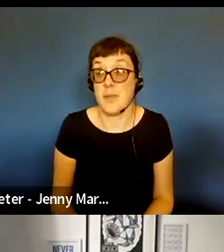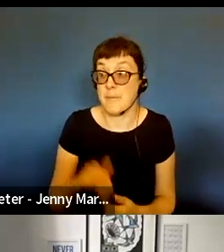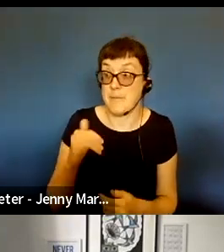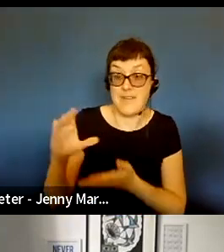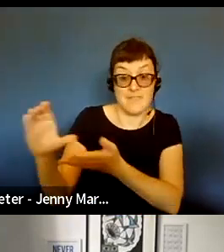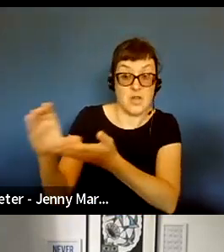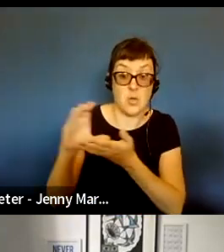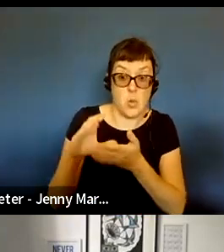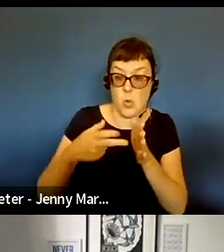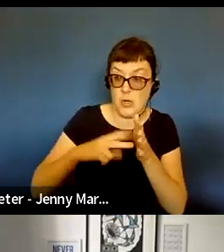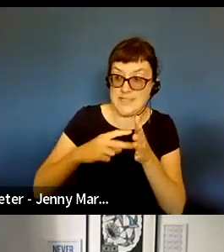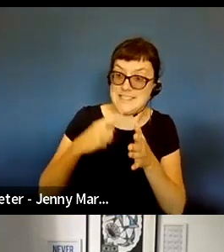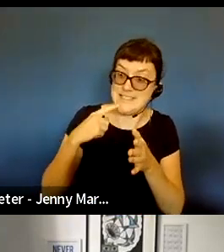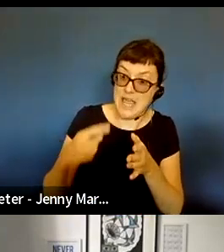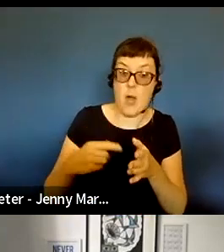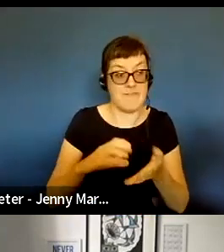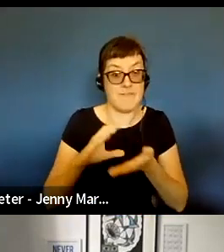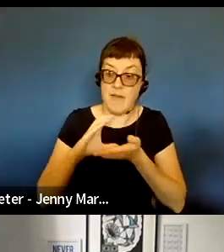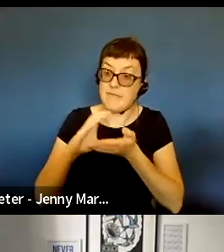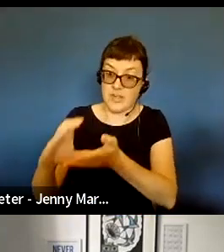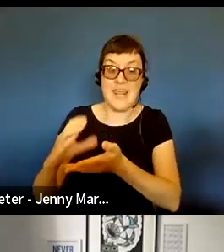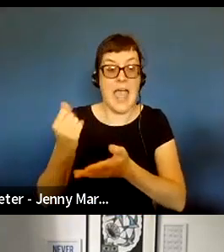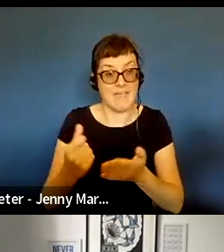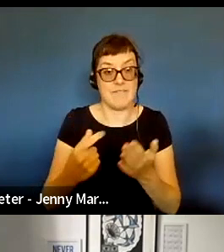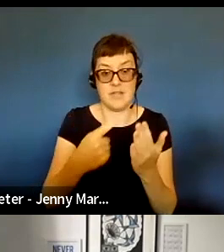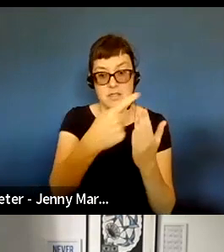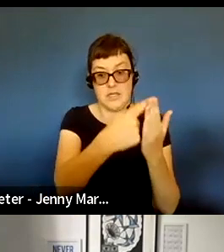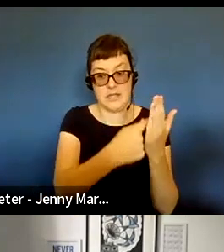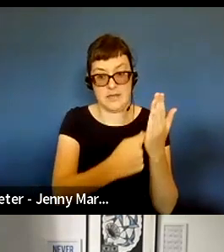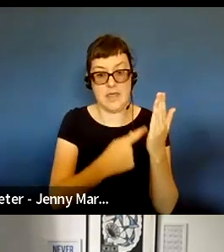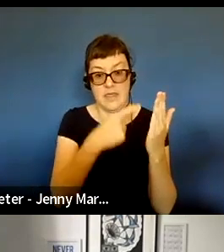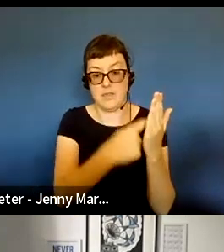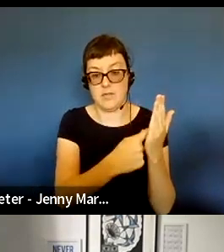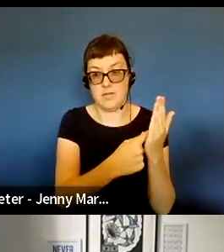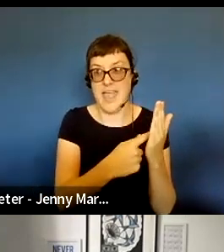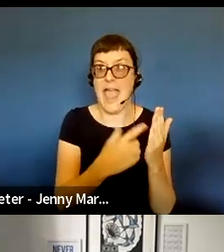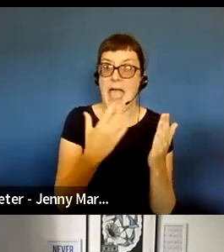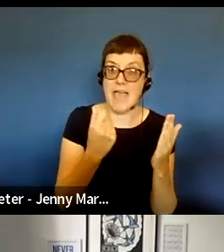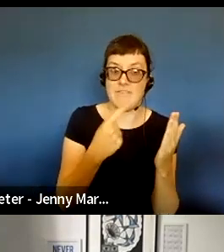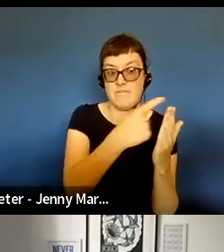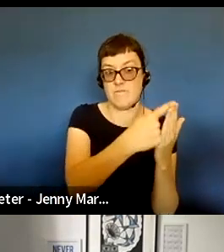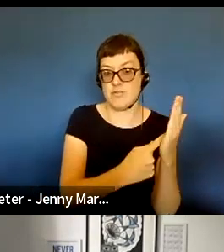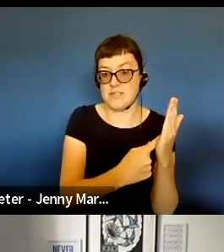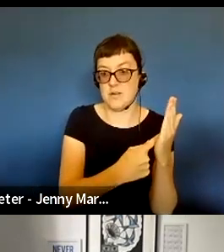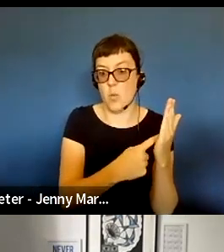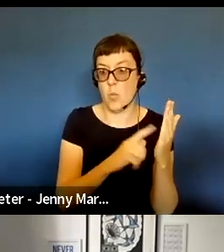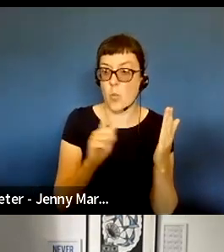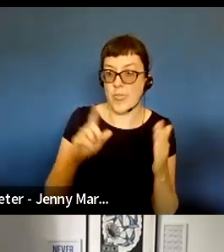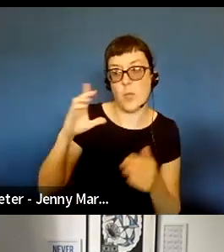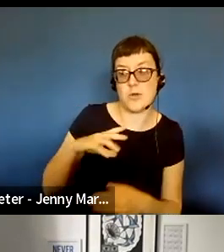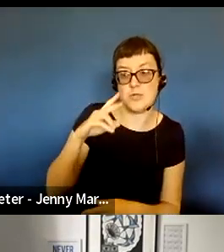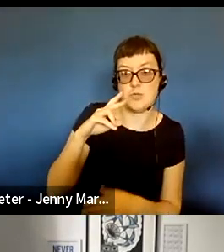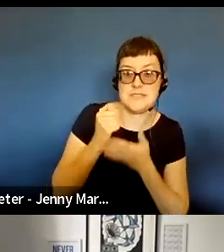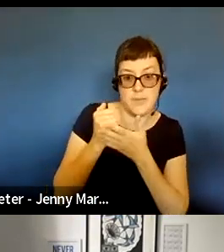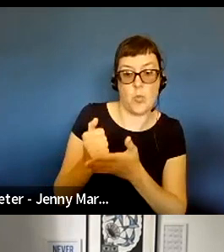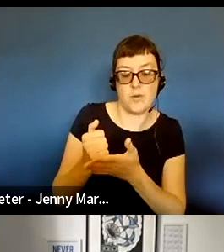organisation puts out an opportunity and they've got a sense, right or wrongly, of what they want to support